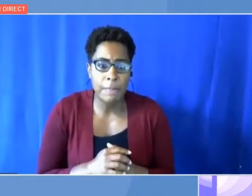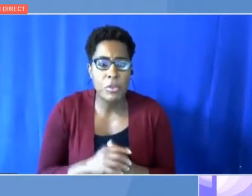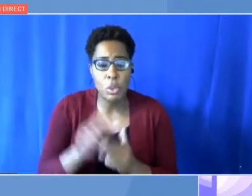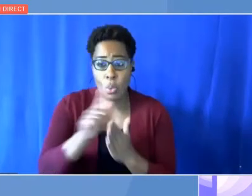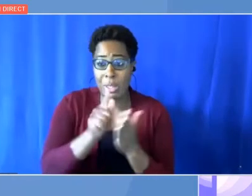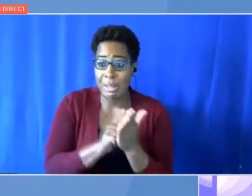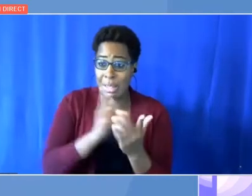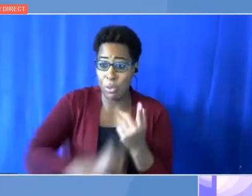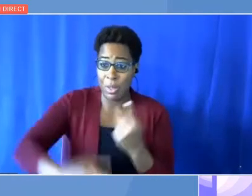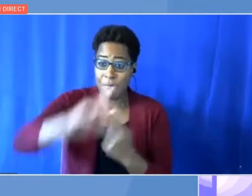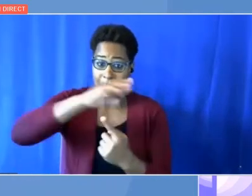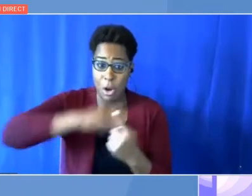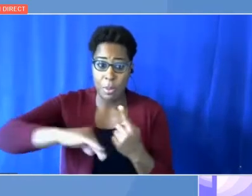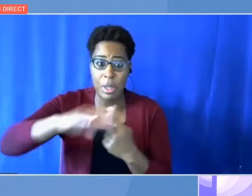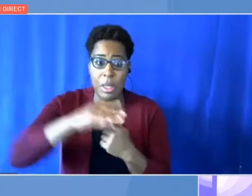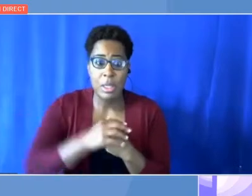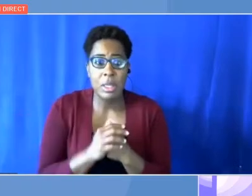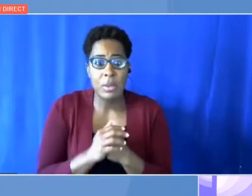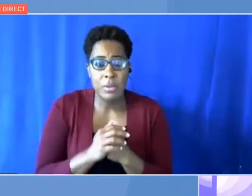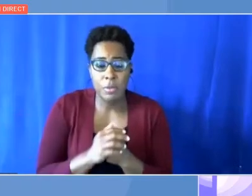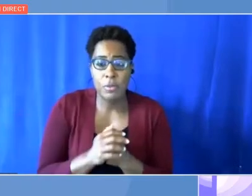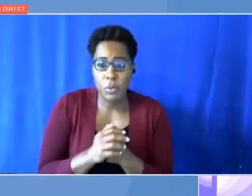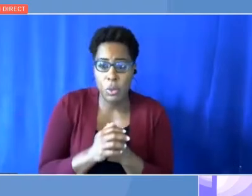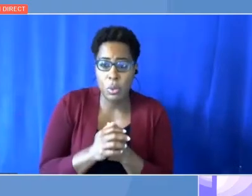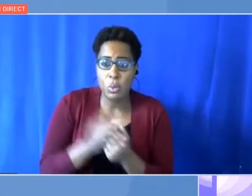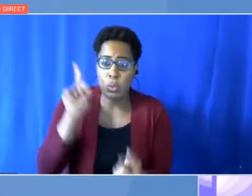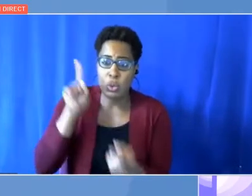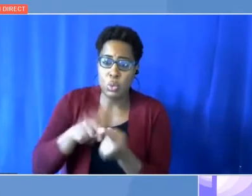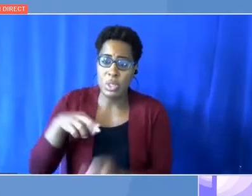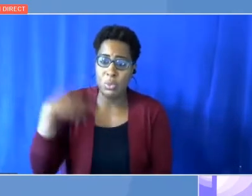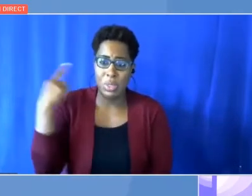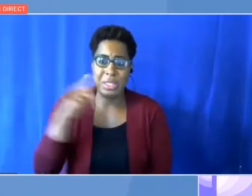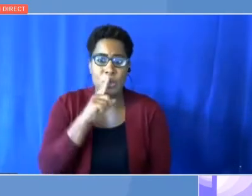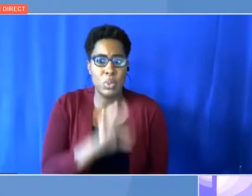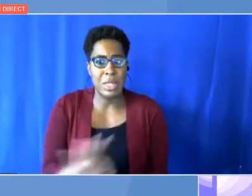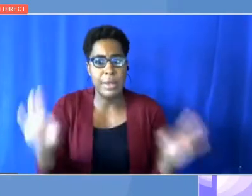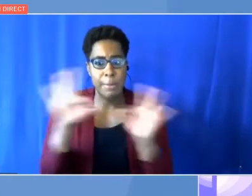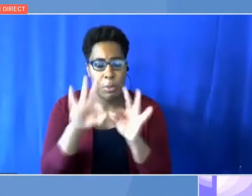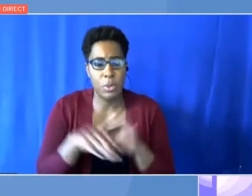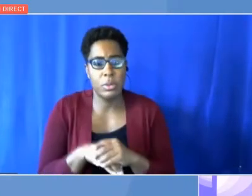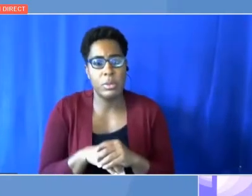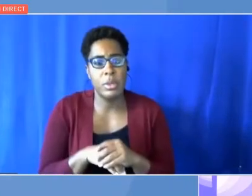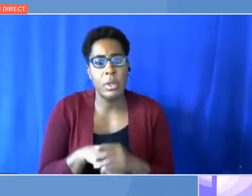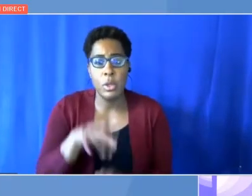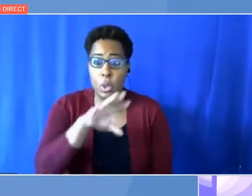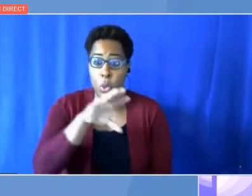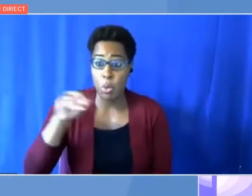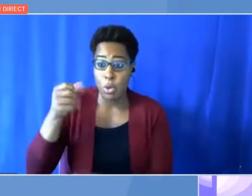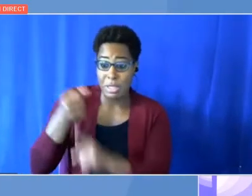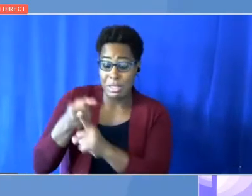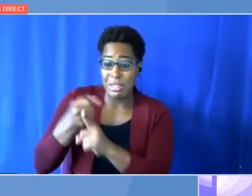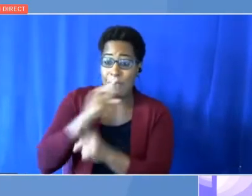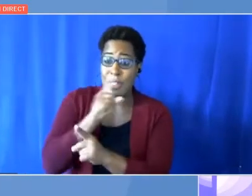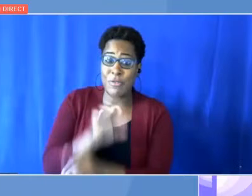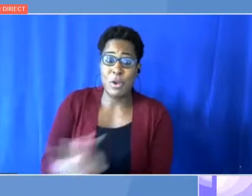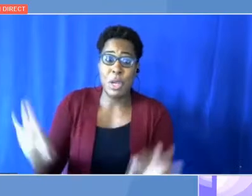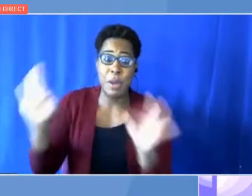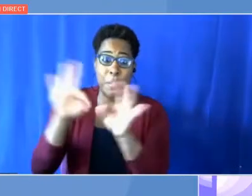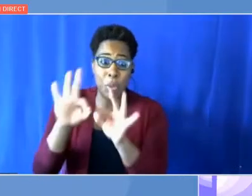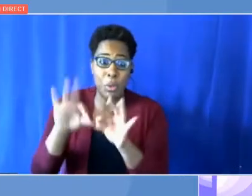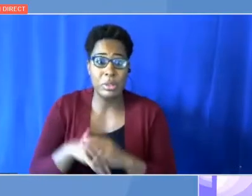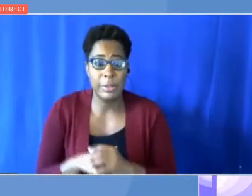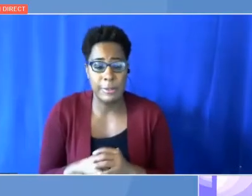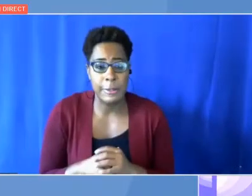for reducing risk is very important. The cooperation is very important. the G20 in Indonesia sent this message.